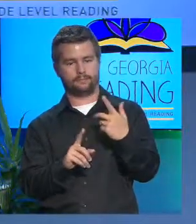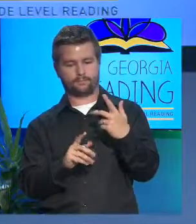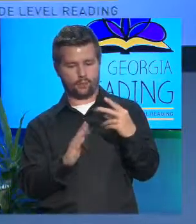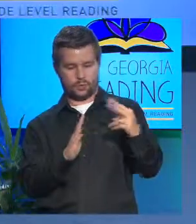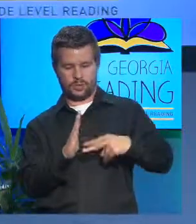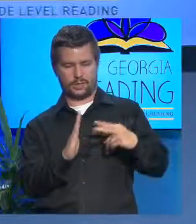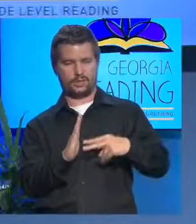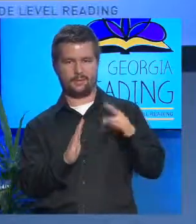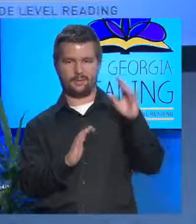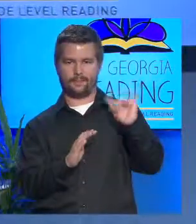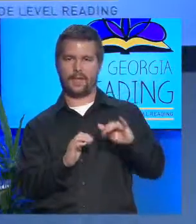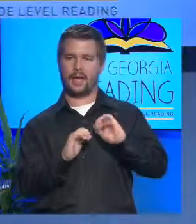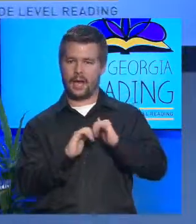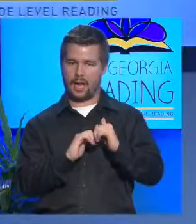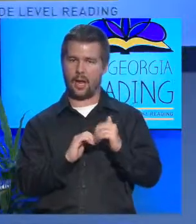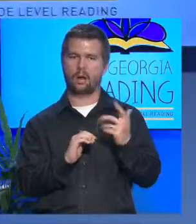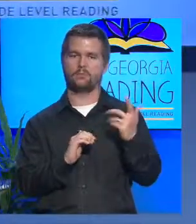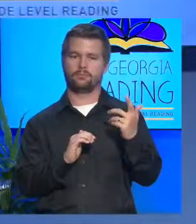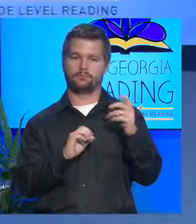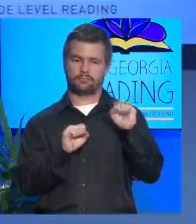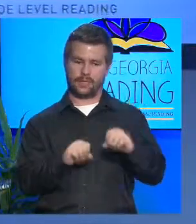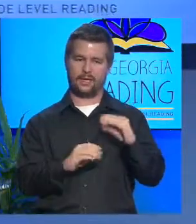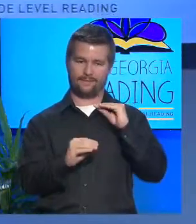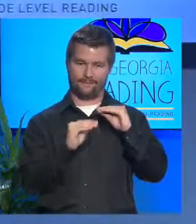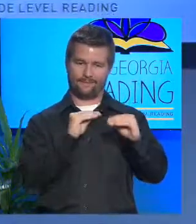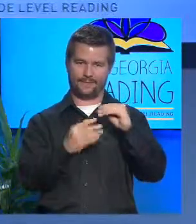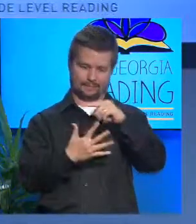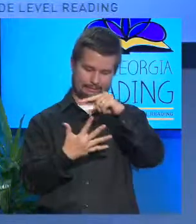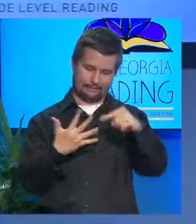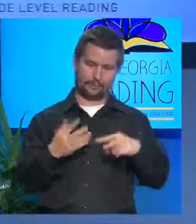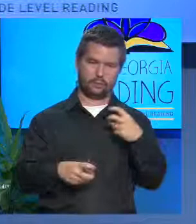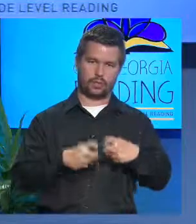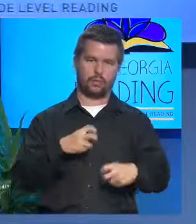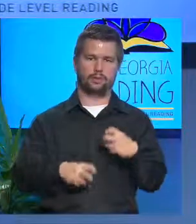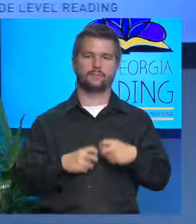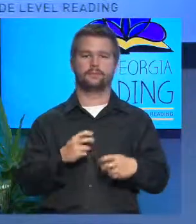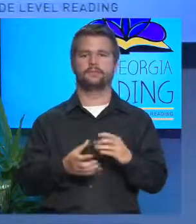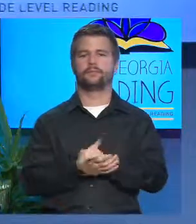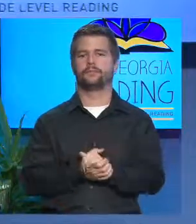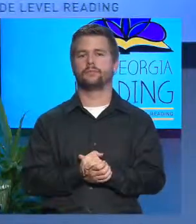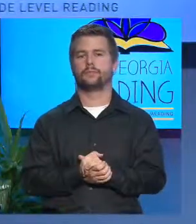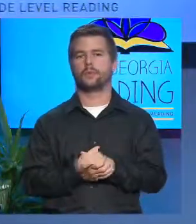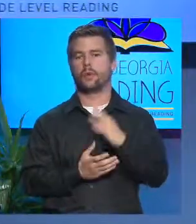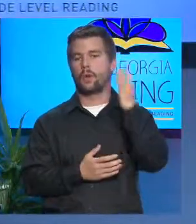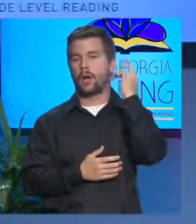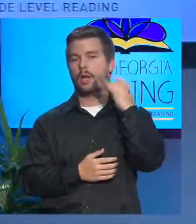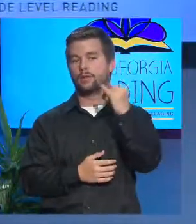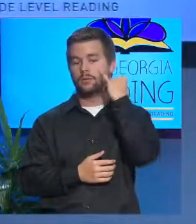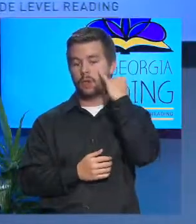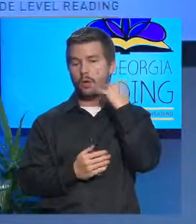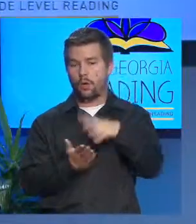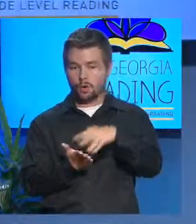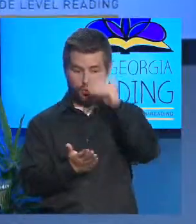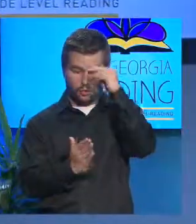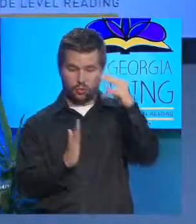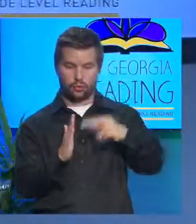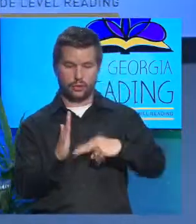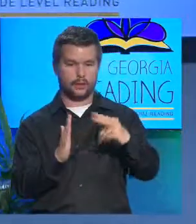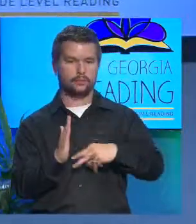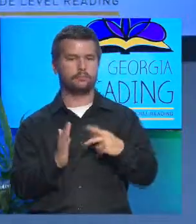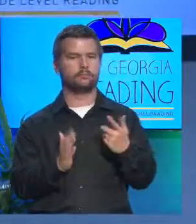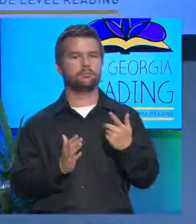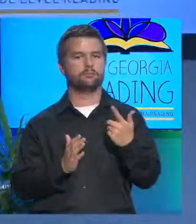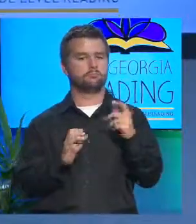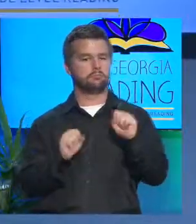way that we can fix all of those problems. Because if you learn to read, you